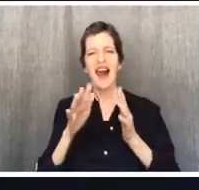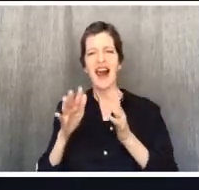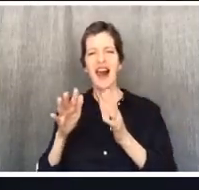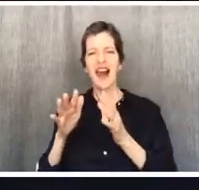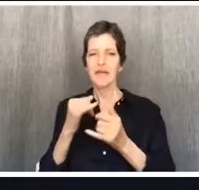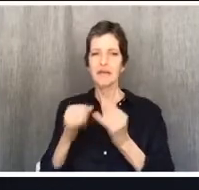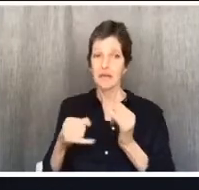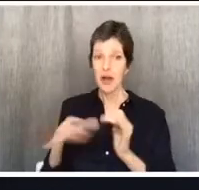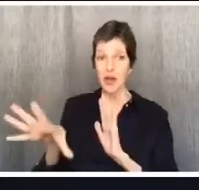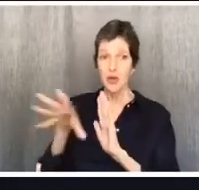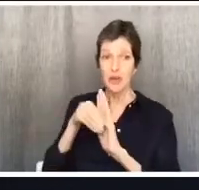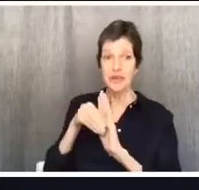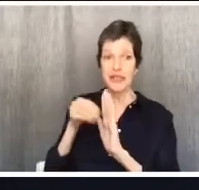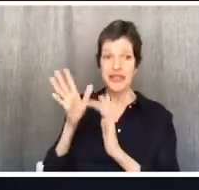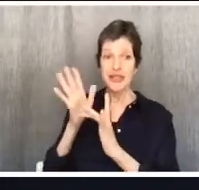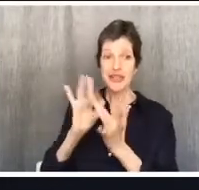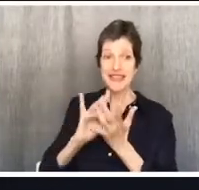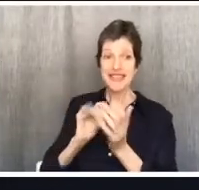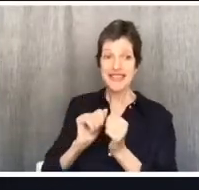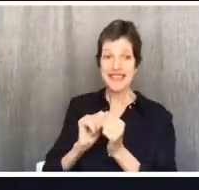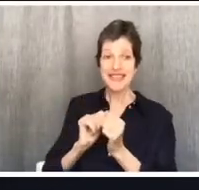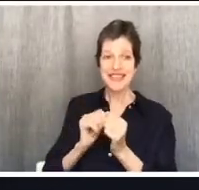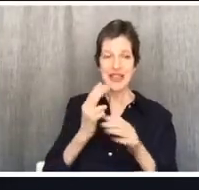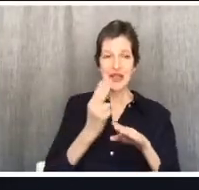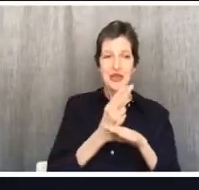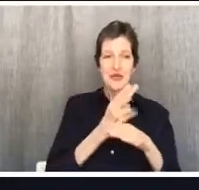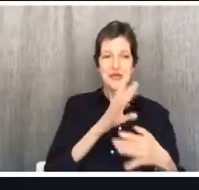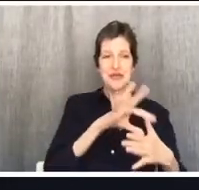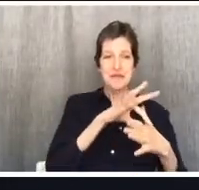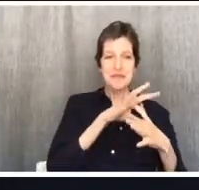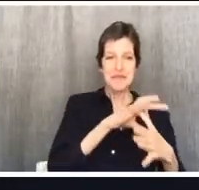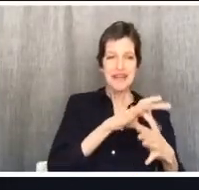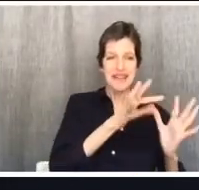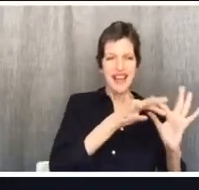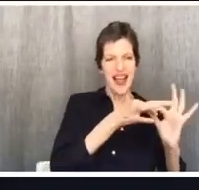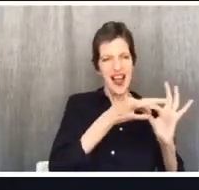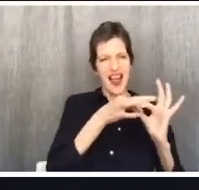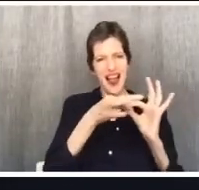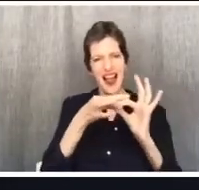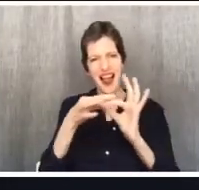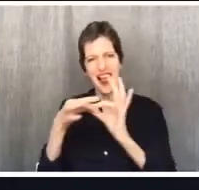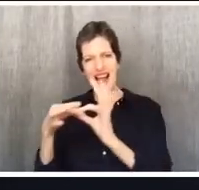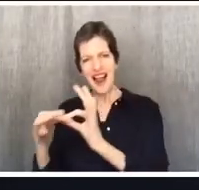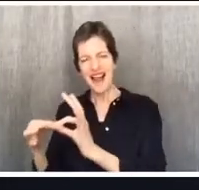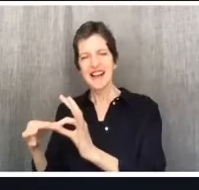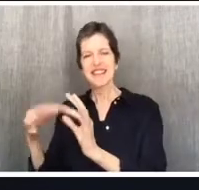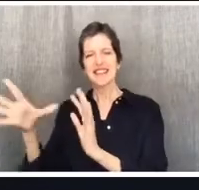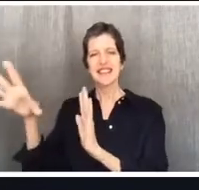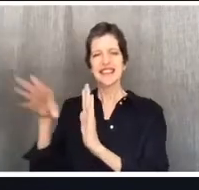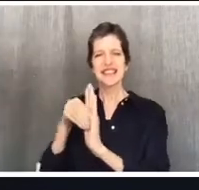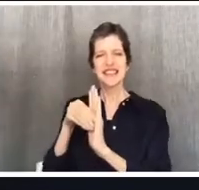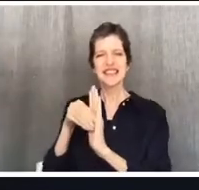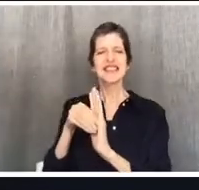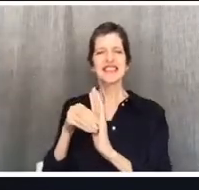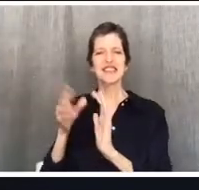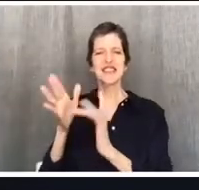There's a model for how we live our lives. You know, WWJD,